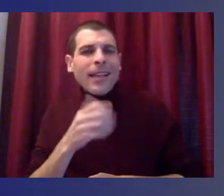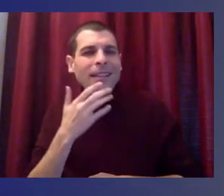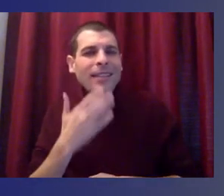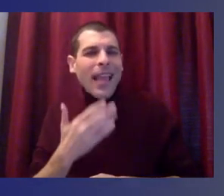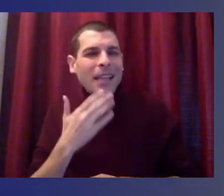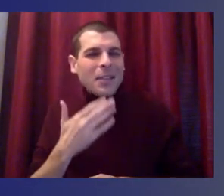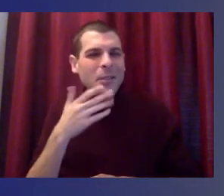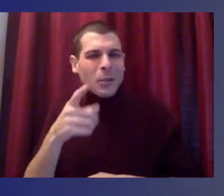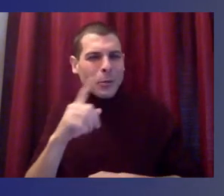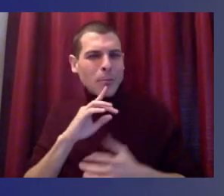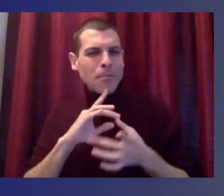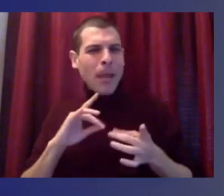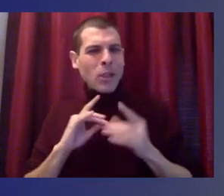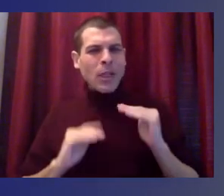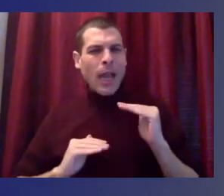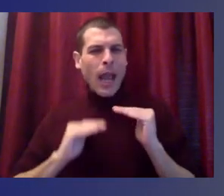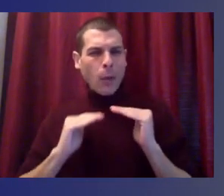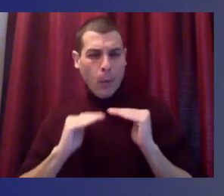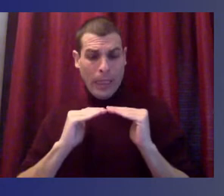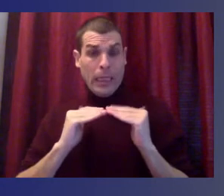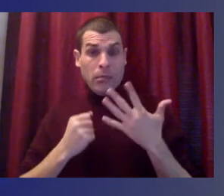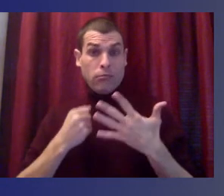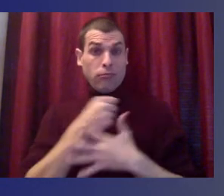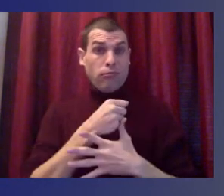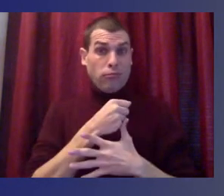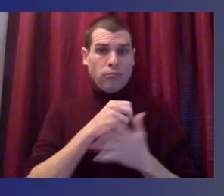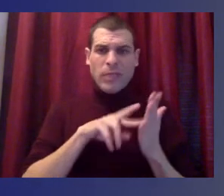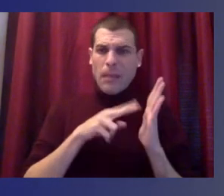that commitment. Superintendent Guerrero.